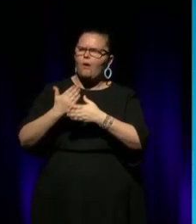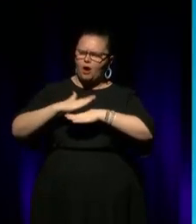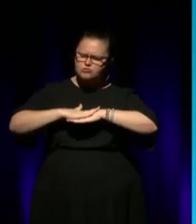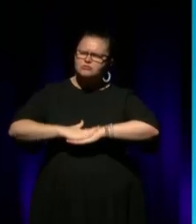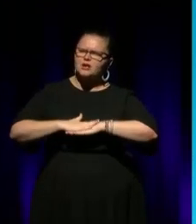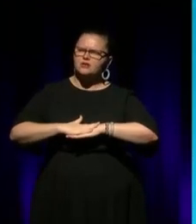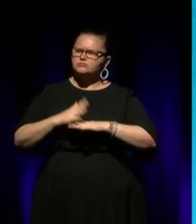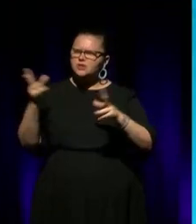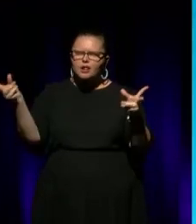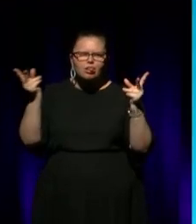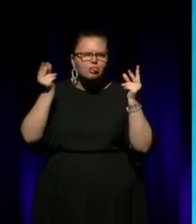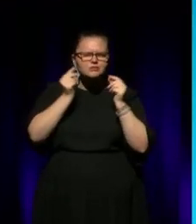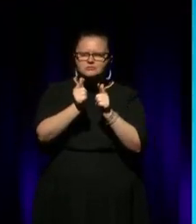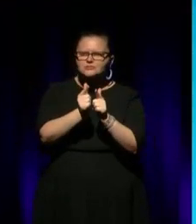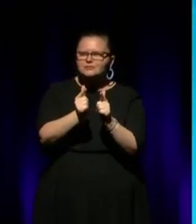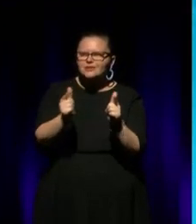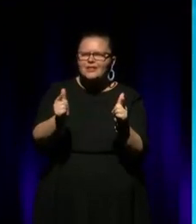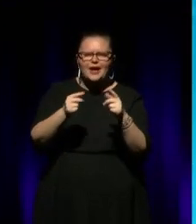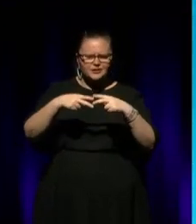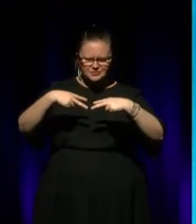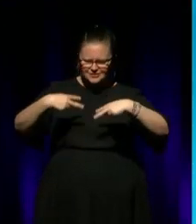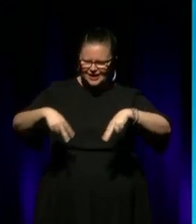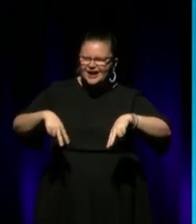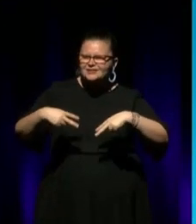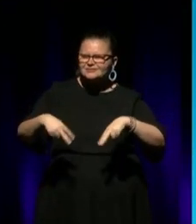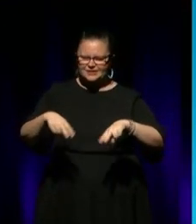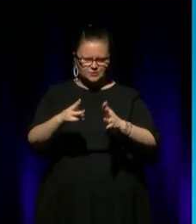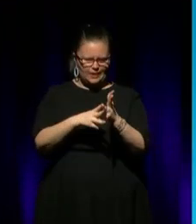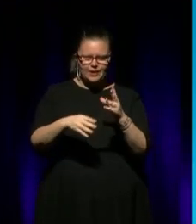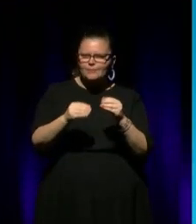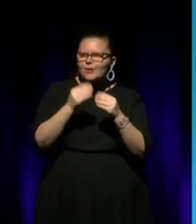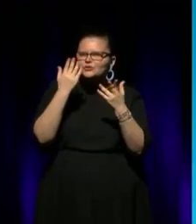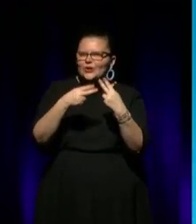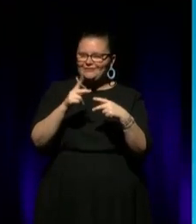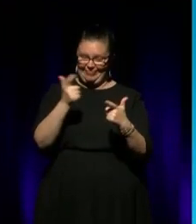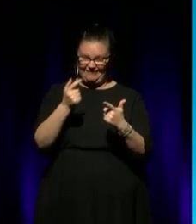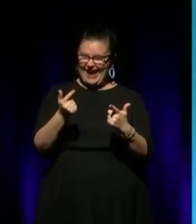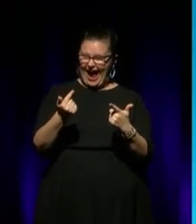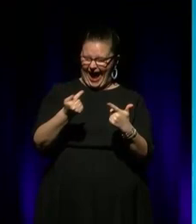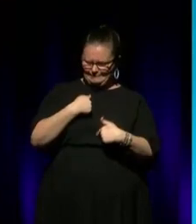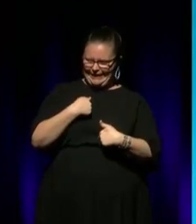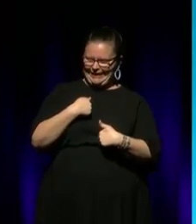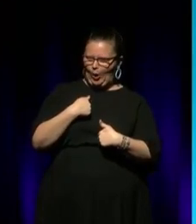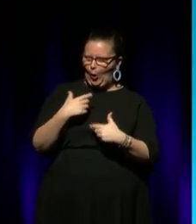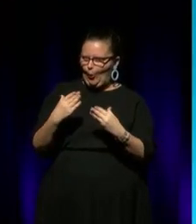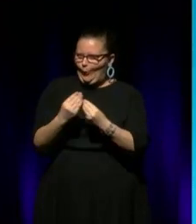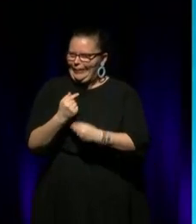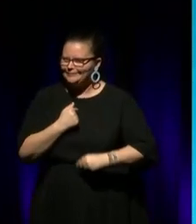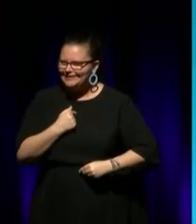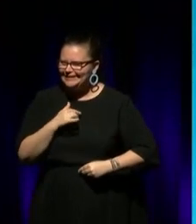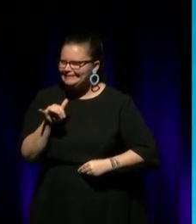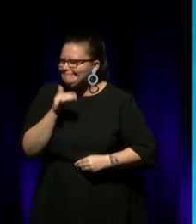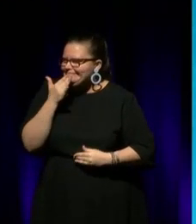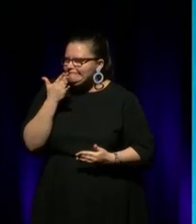to dance with mob that Yungu and you weren't sure if they were laughing at you or with you, you know. And then they saw this